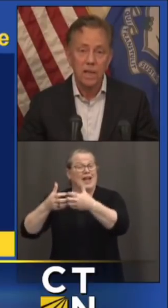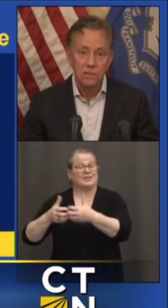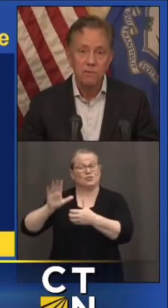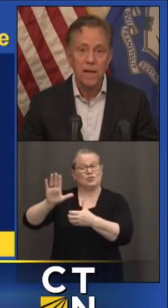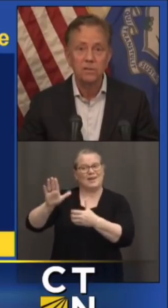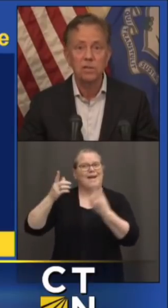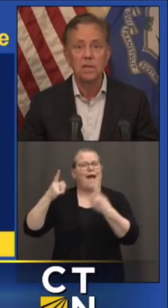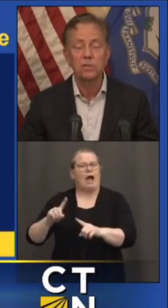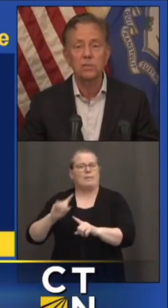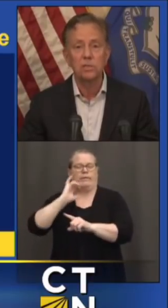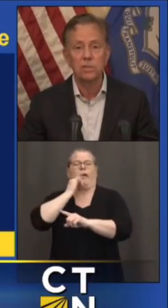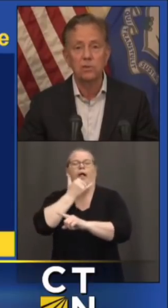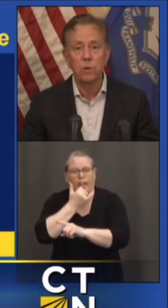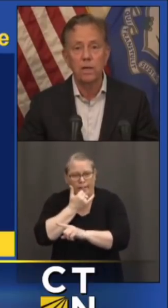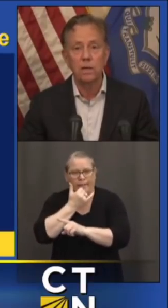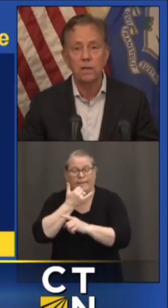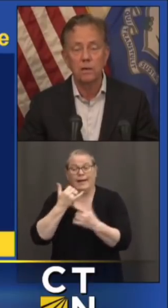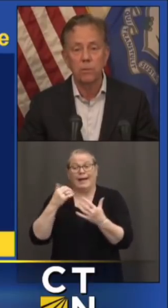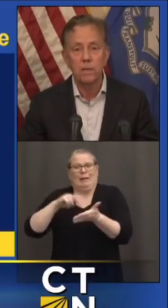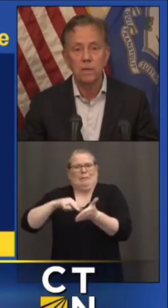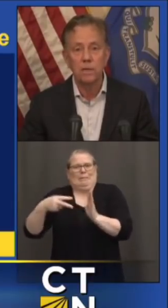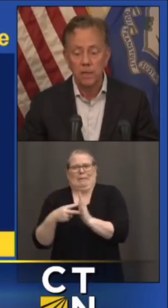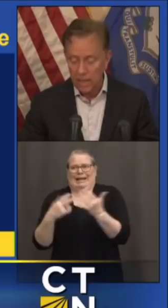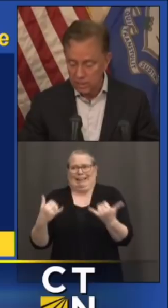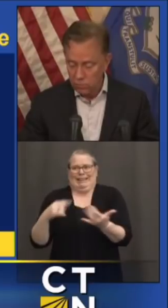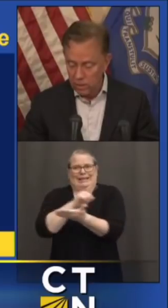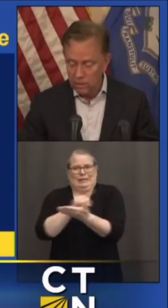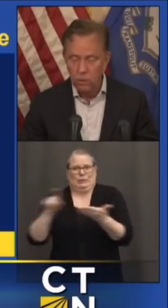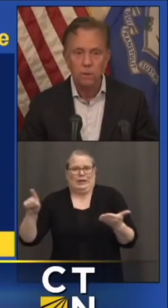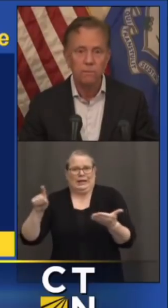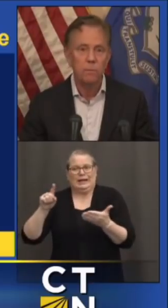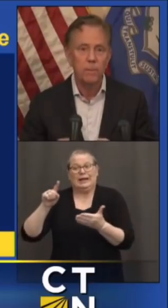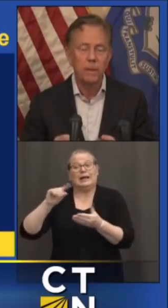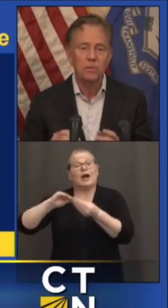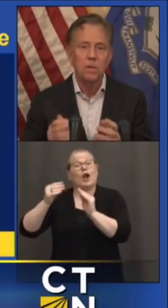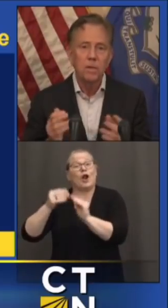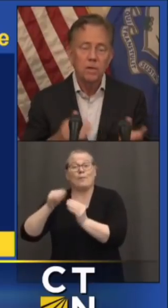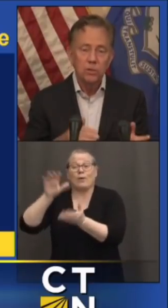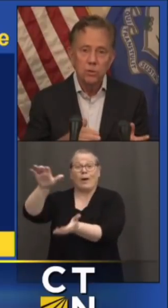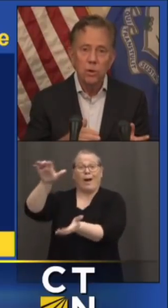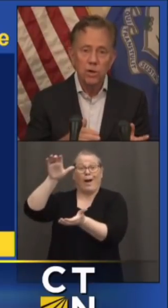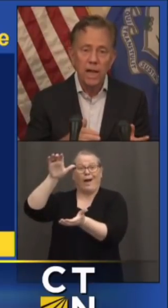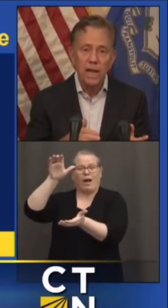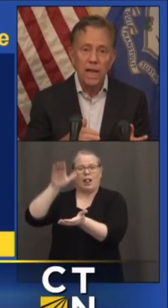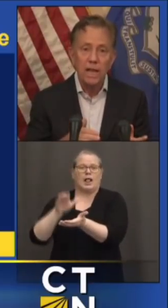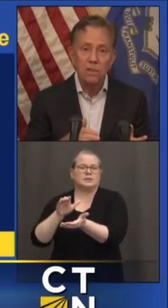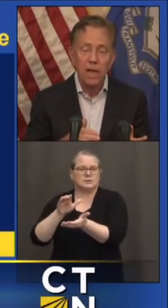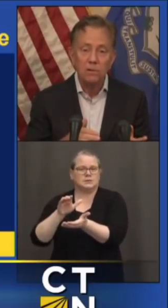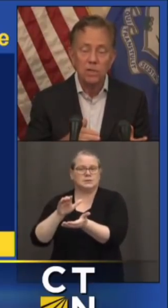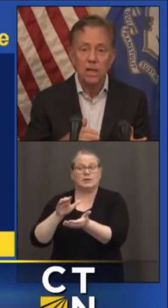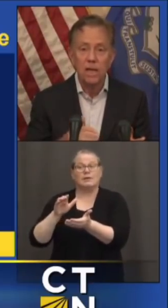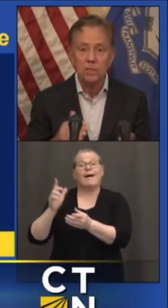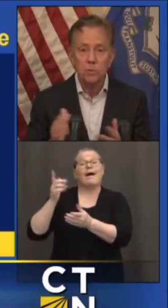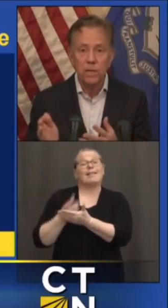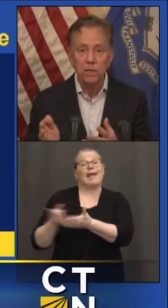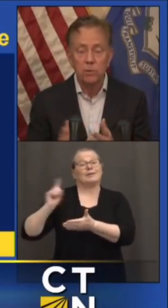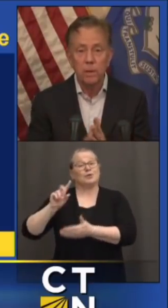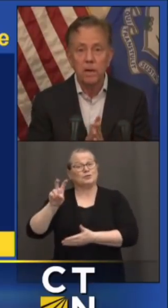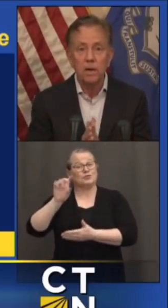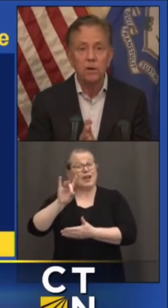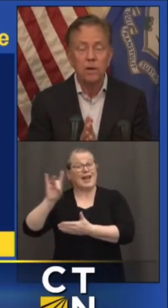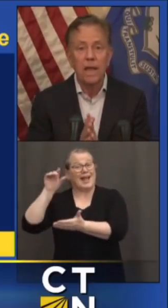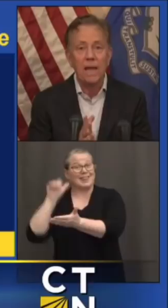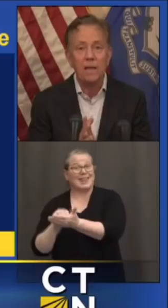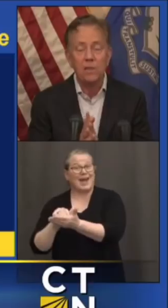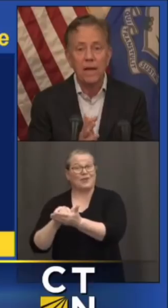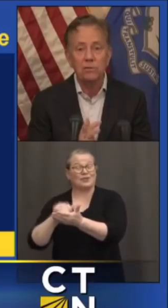receiving less vaccinations this week than we did last week, gone from about 288,000 last week to